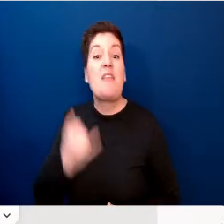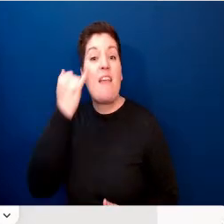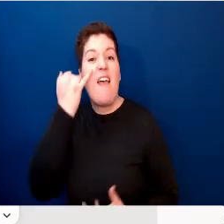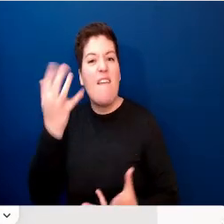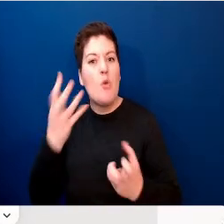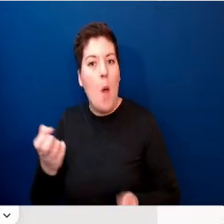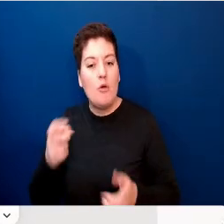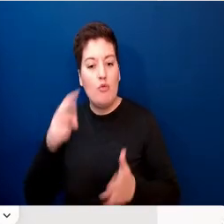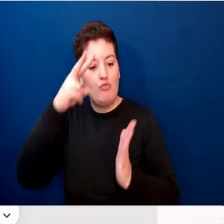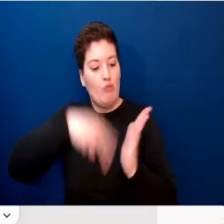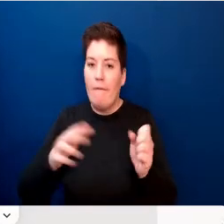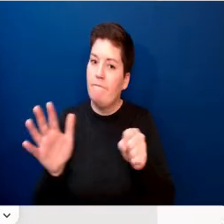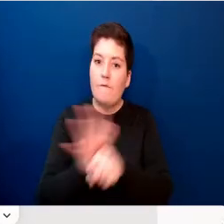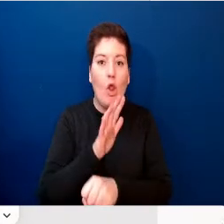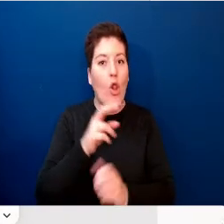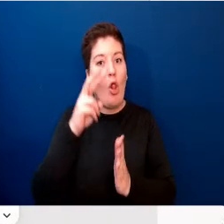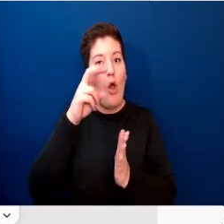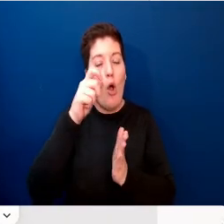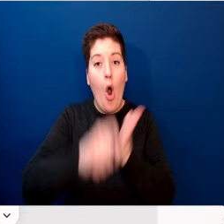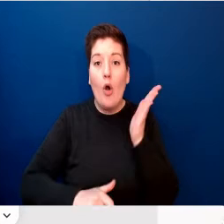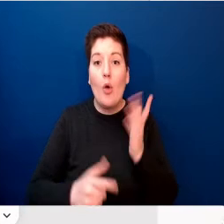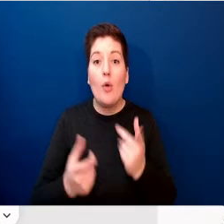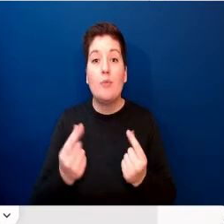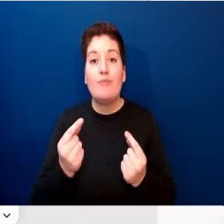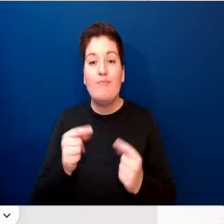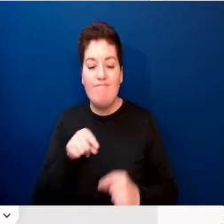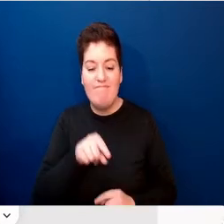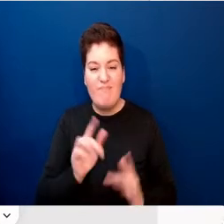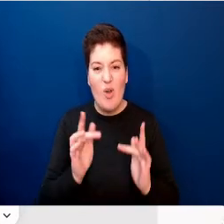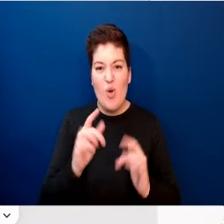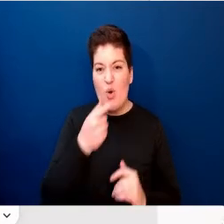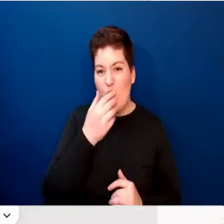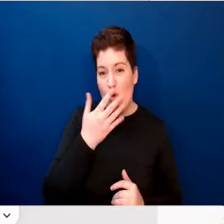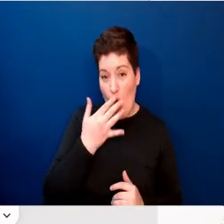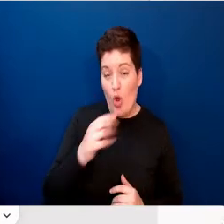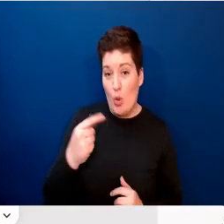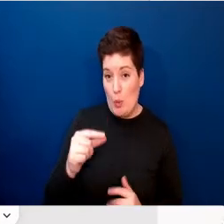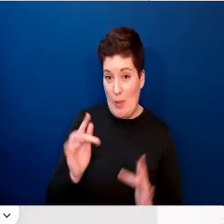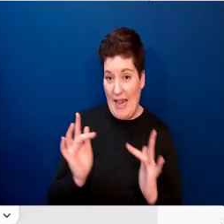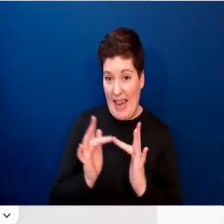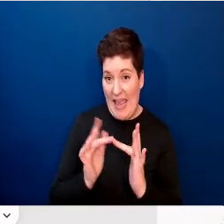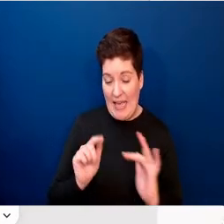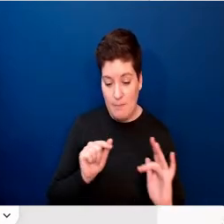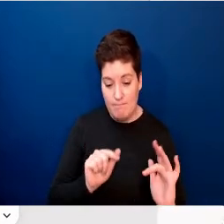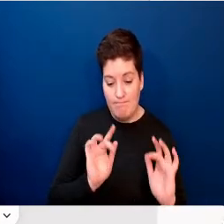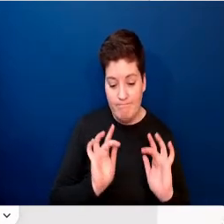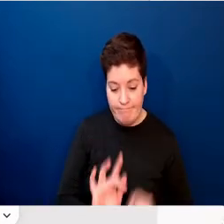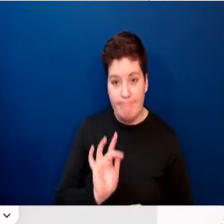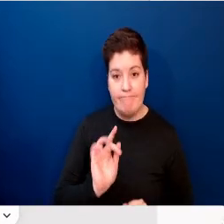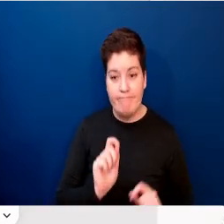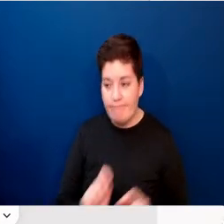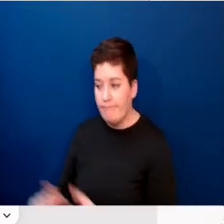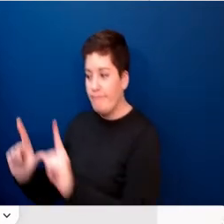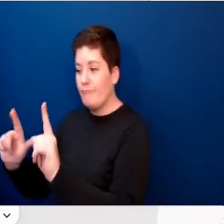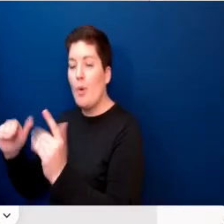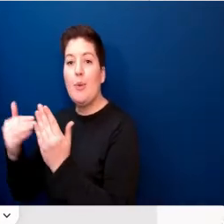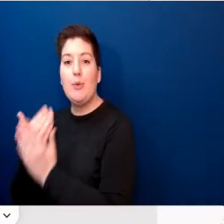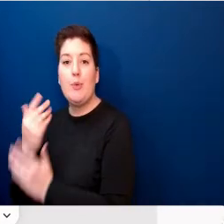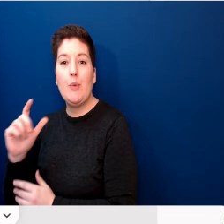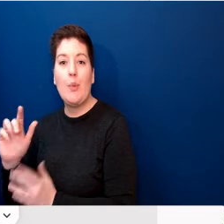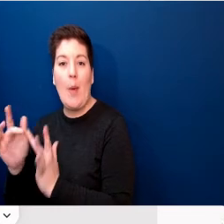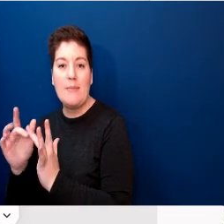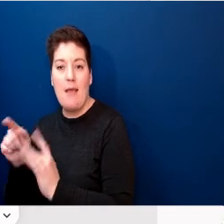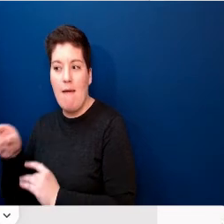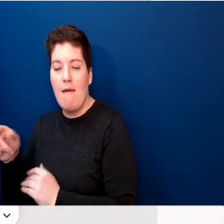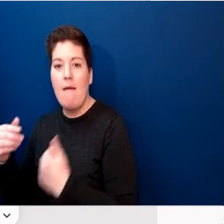If you click on the citation option, you can copy and paste your citation into your bibliography.